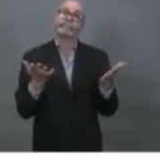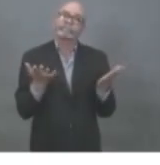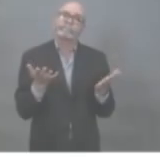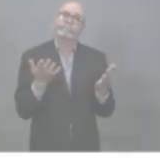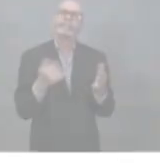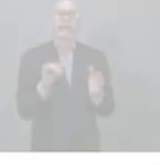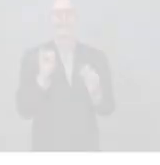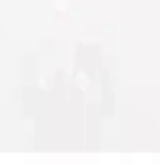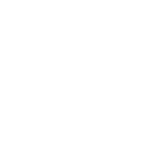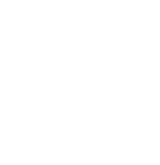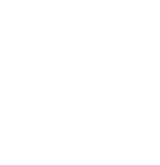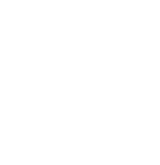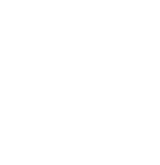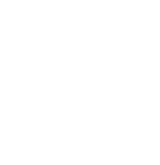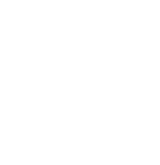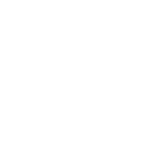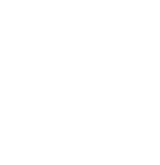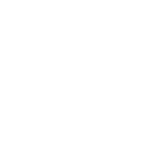those regions.